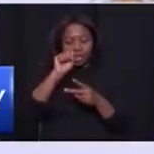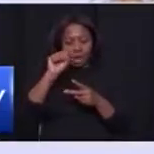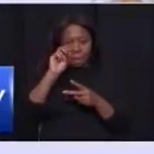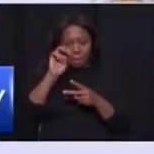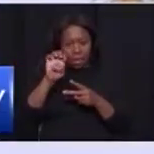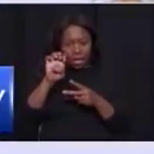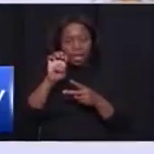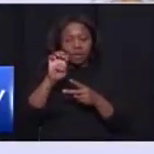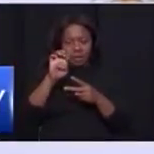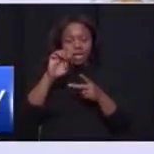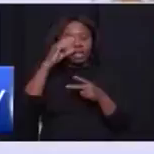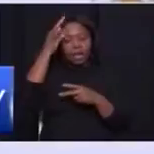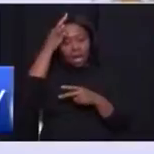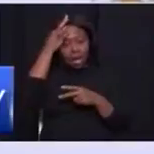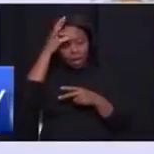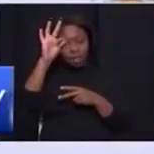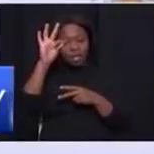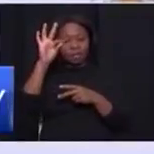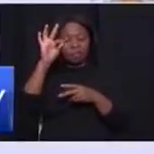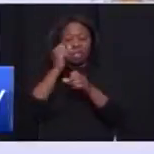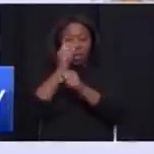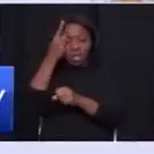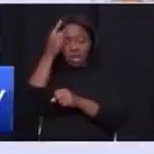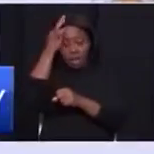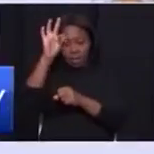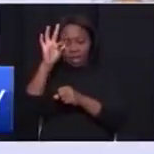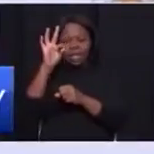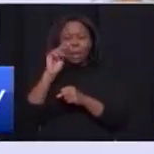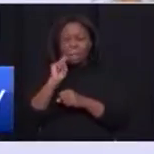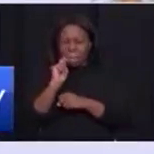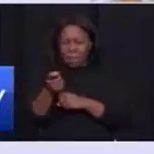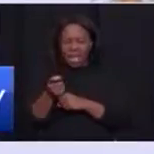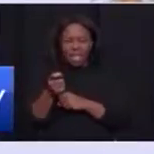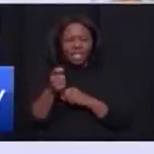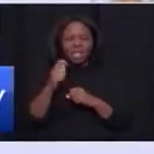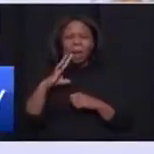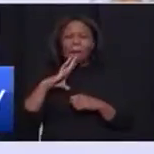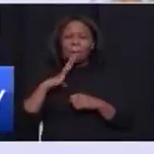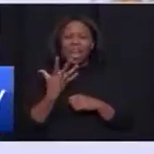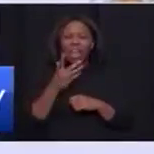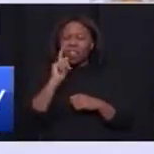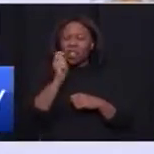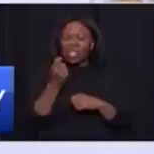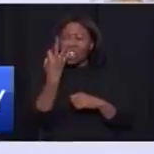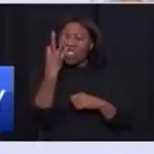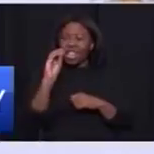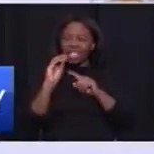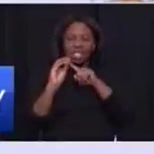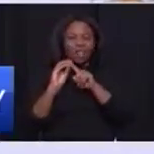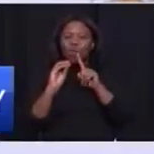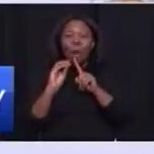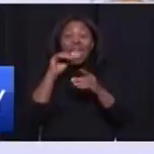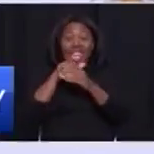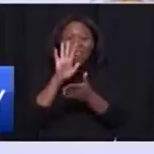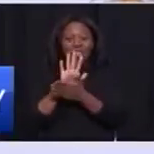Houten provincial government are paid not just in 30 days, but in 15